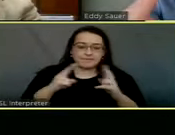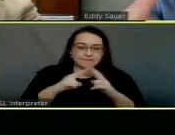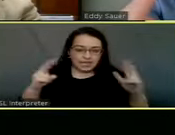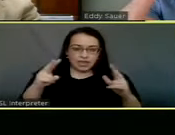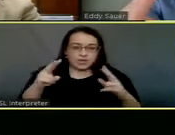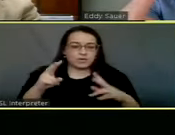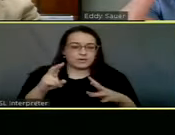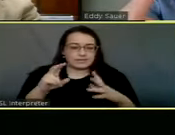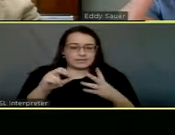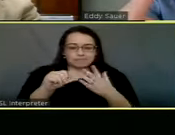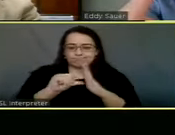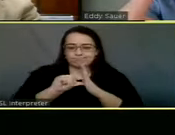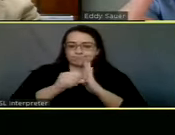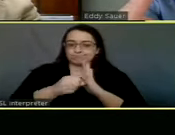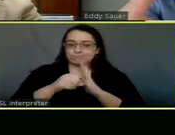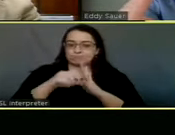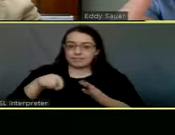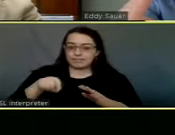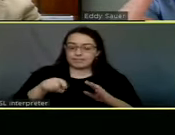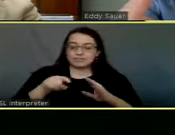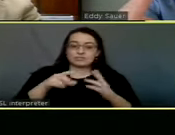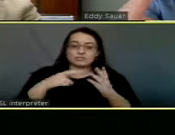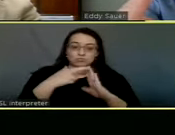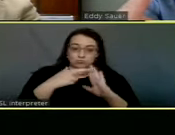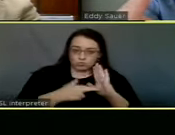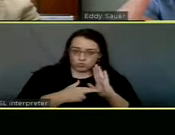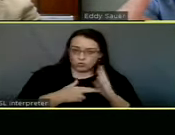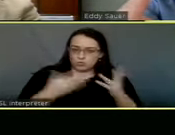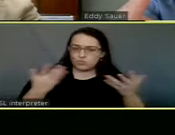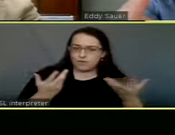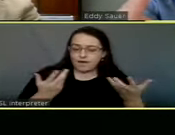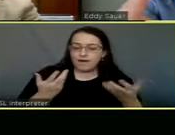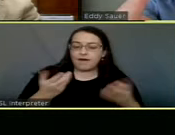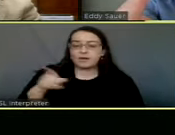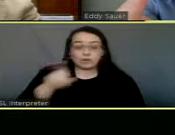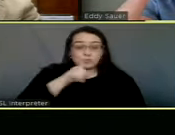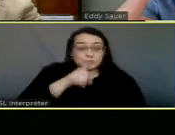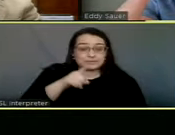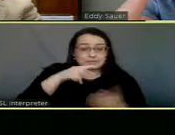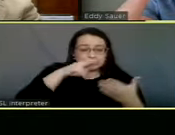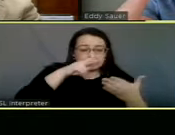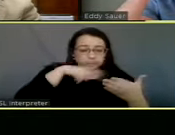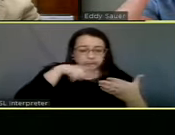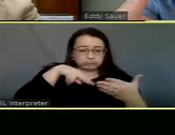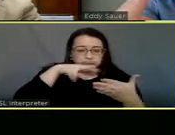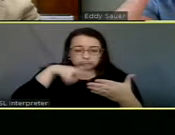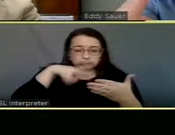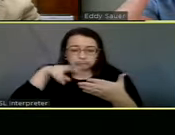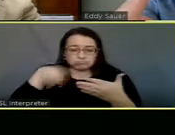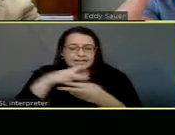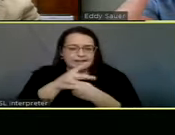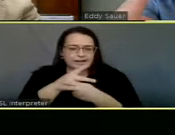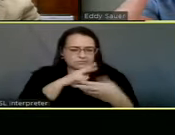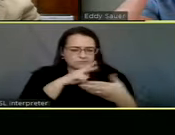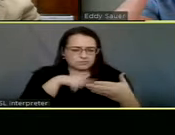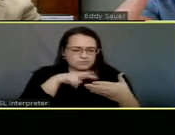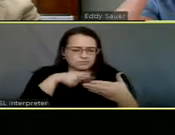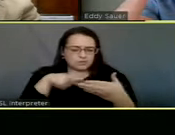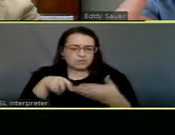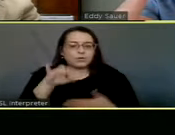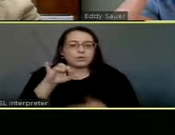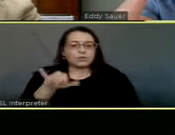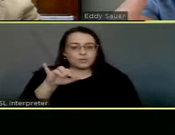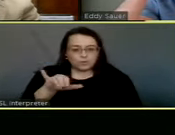this particular ordinance, this breeder's ordinance is just the fact that if you really read the ordinance pretty close, you find out that